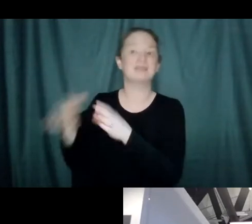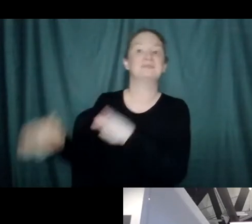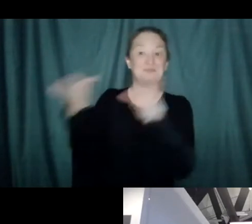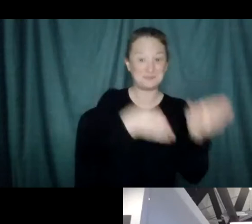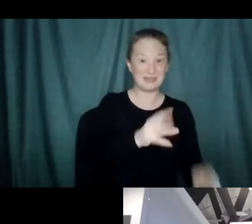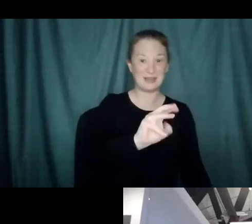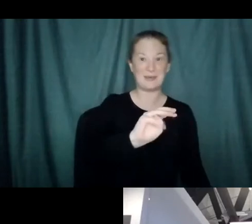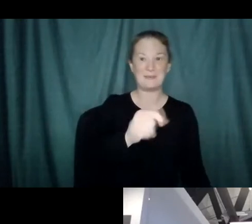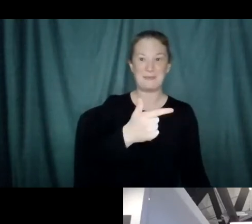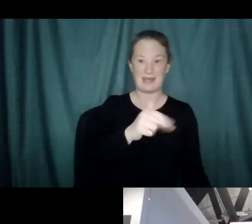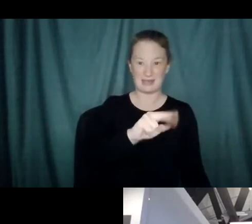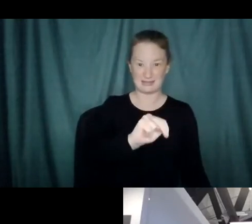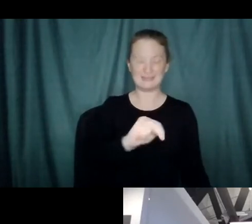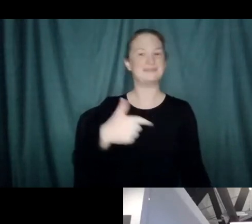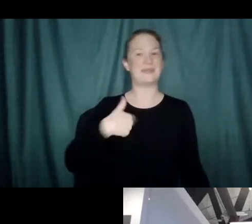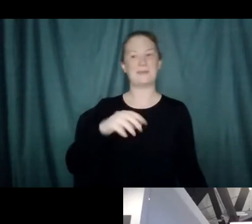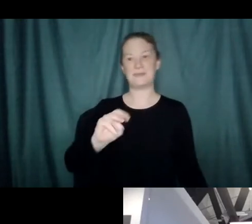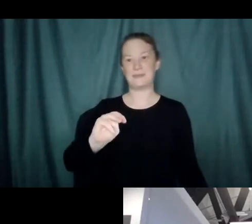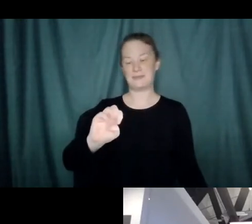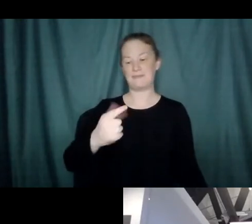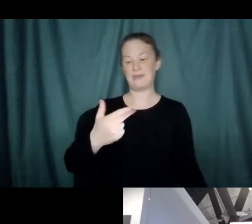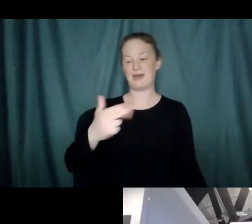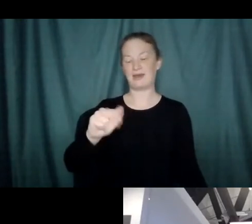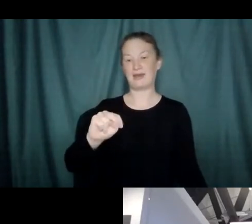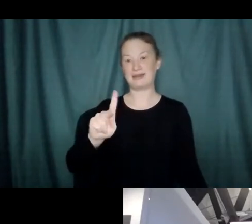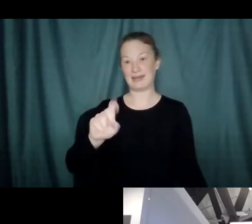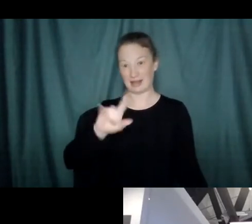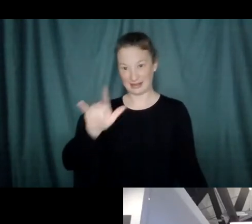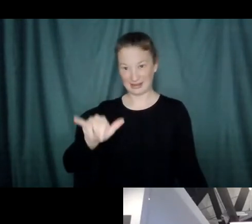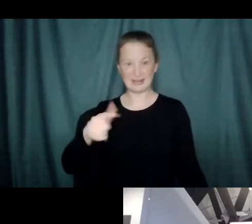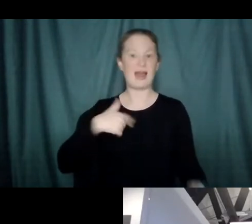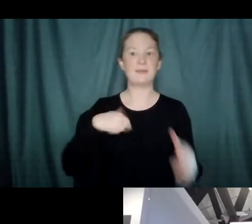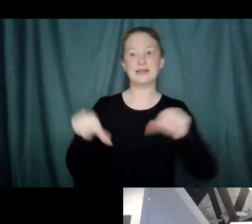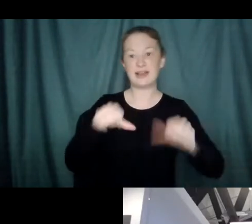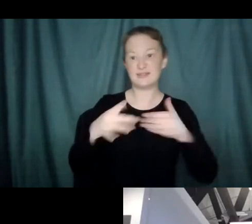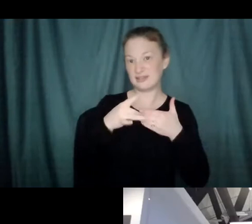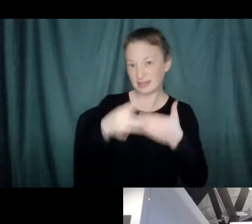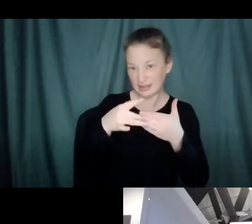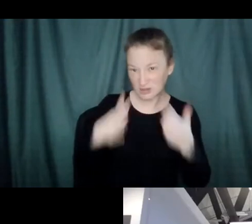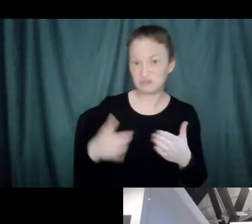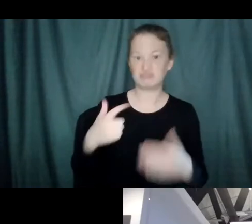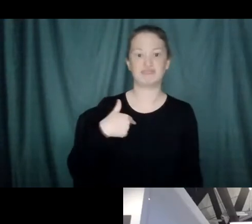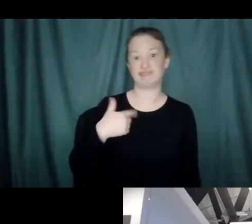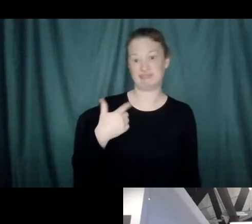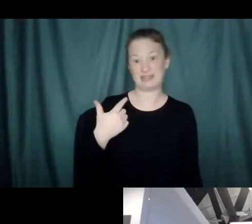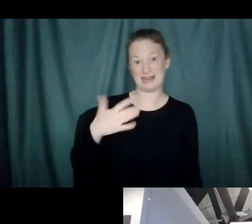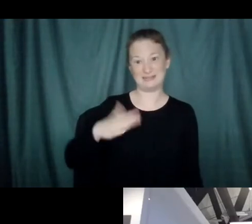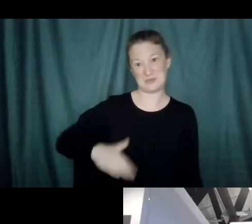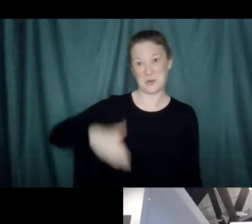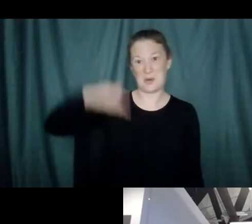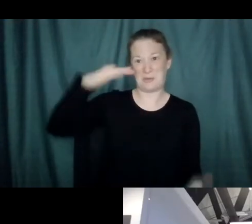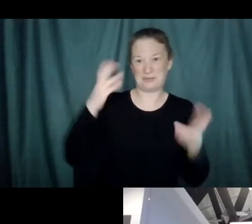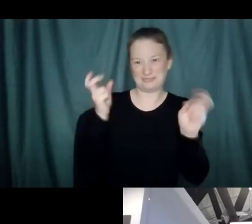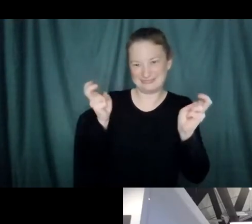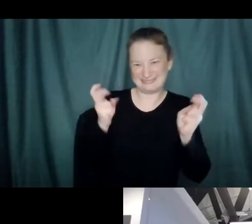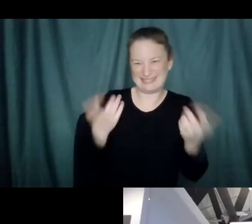So, my name is Megan Kelly. I'm a scientific team lead at Appiam. I've basically grown up at Appiam. I've been here or